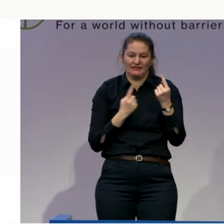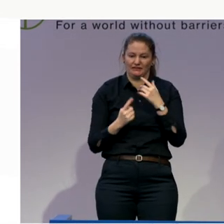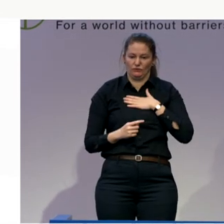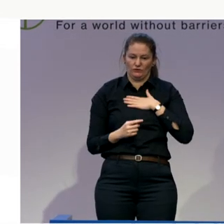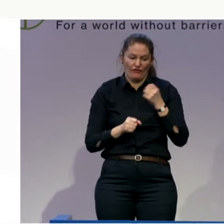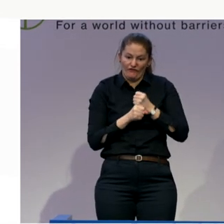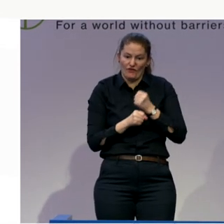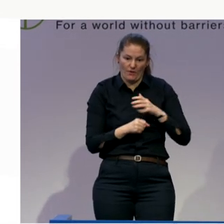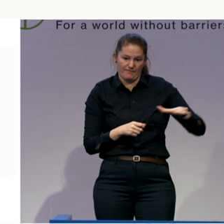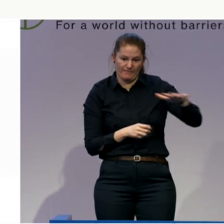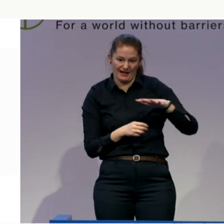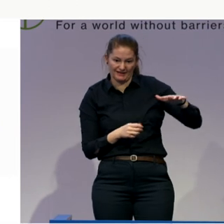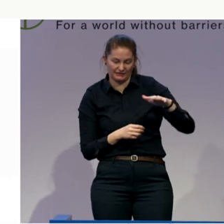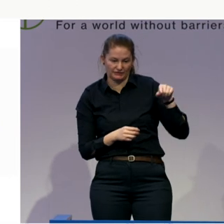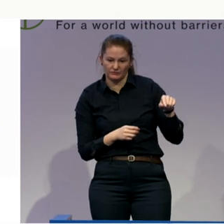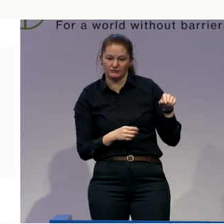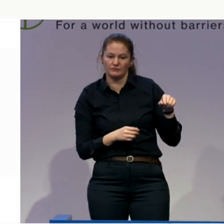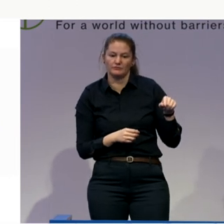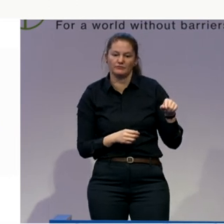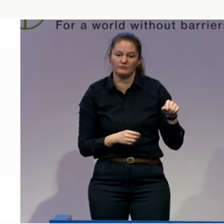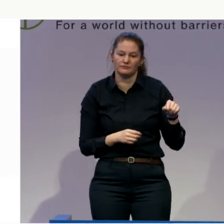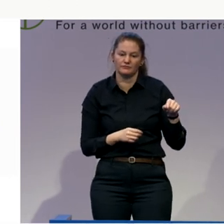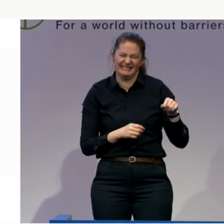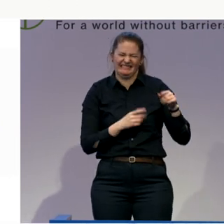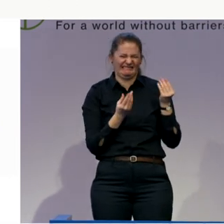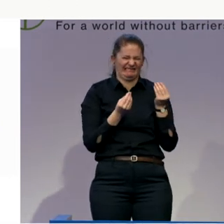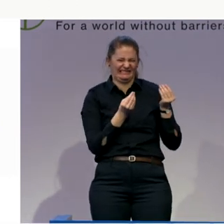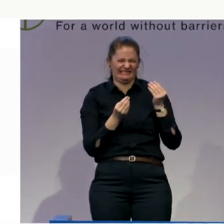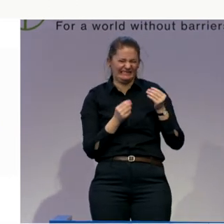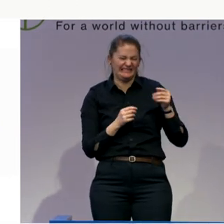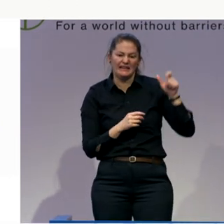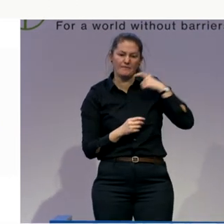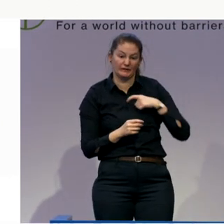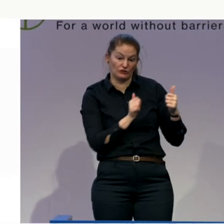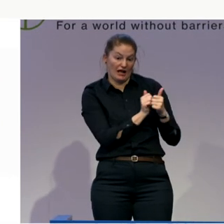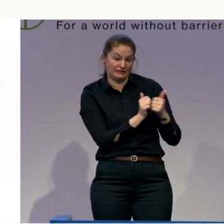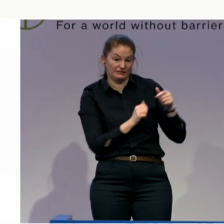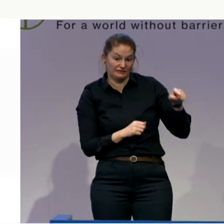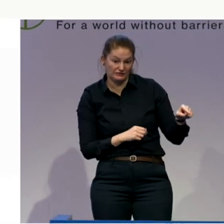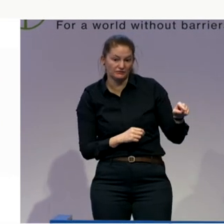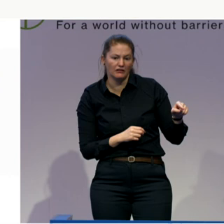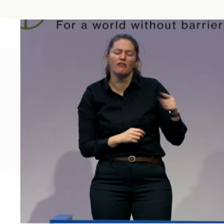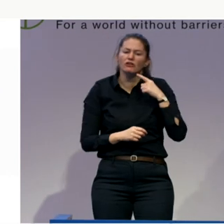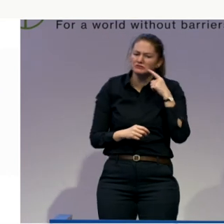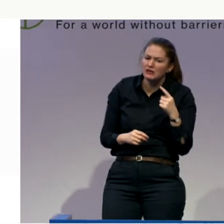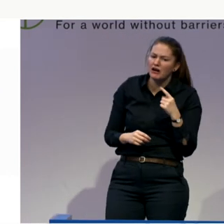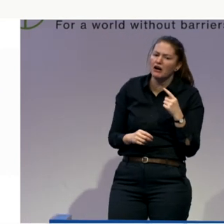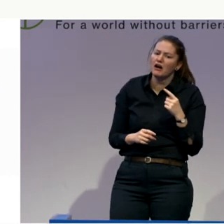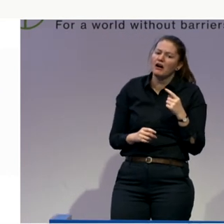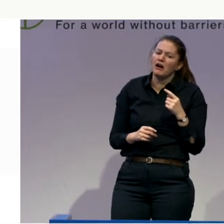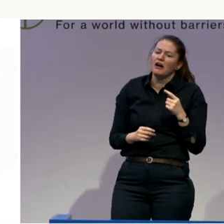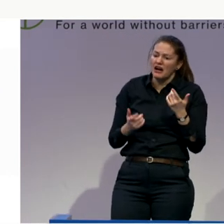Sometimes we had personal assistants who said, you know, the disabled person has no privacy here